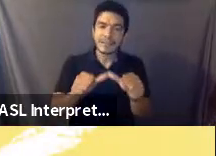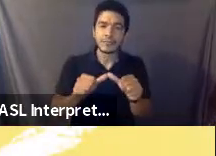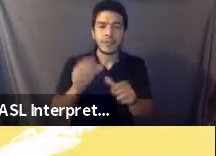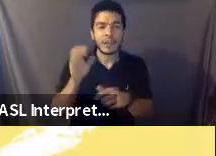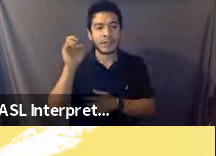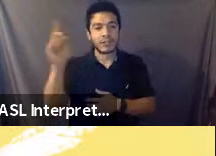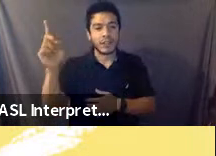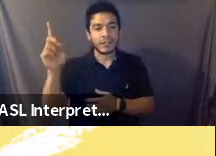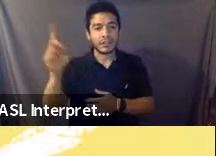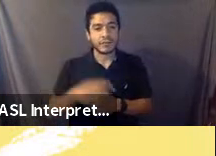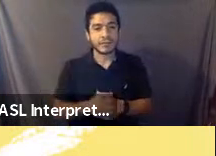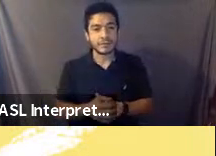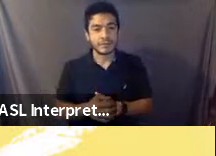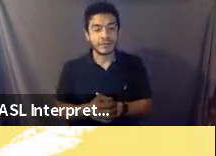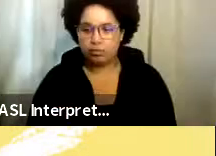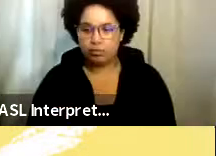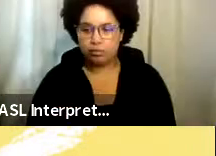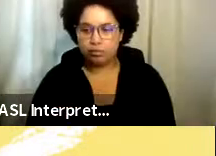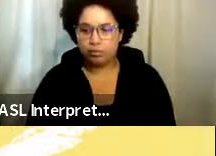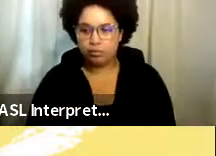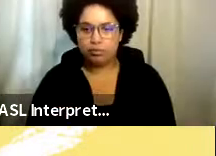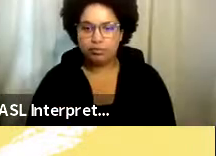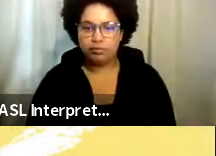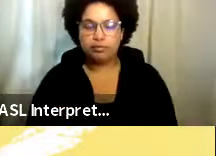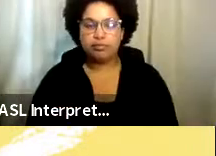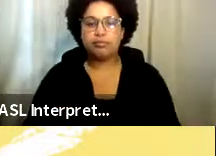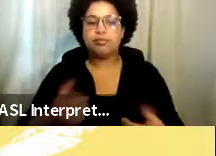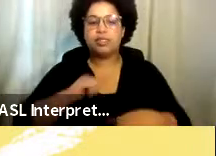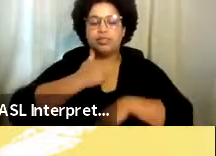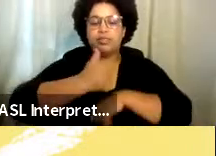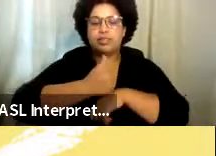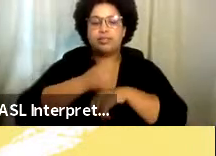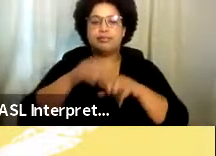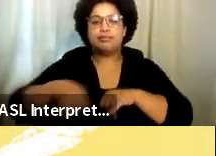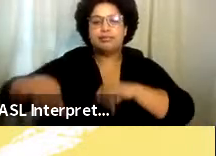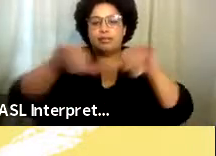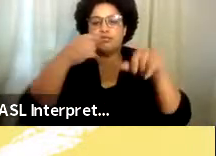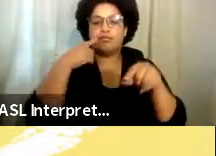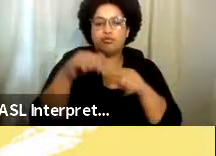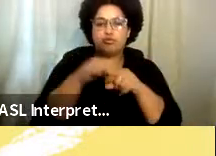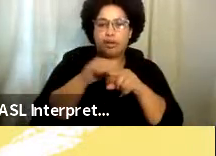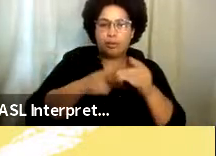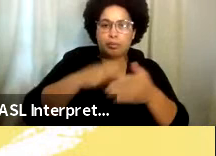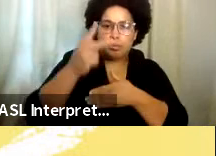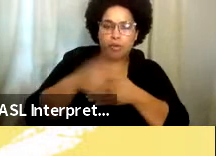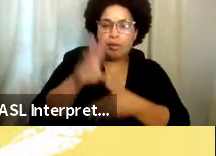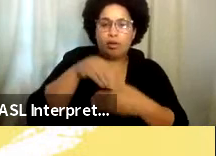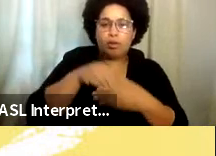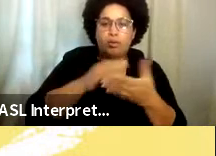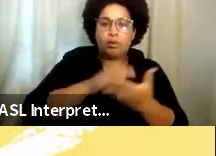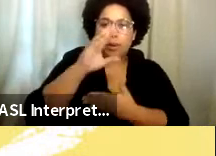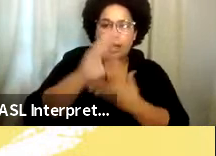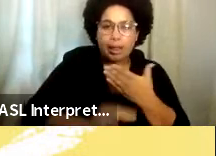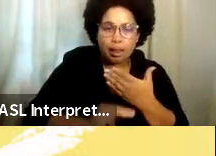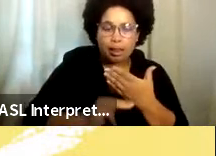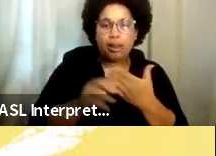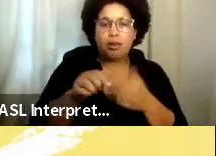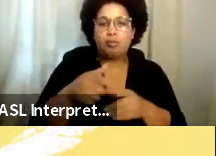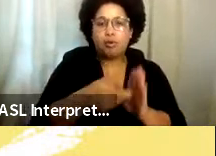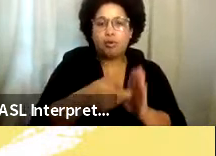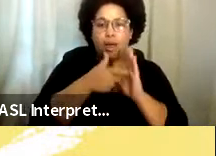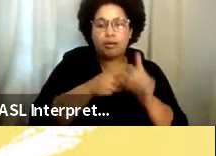The accreditation system sets standards for training programs that include curriculum requirements, trainer